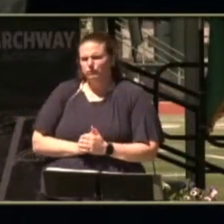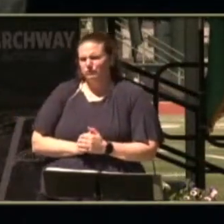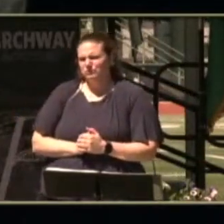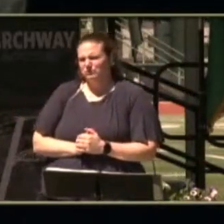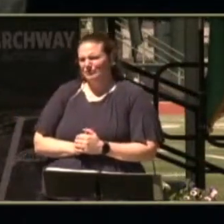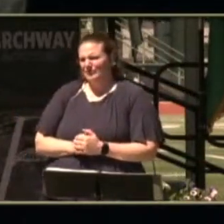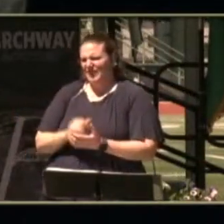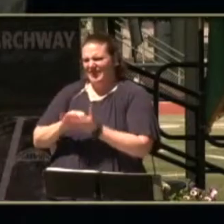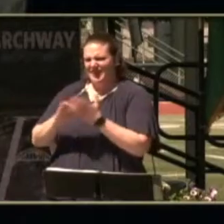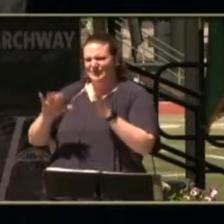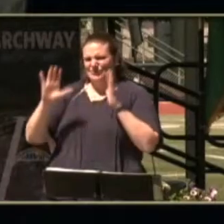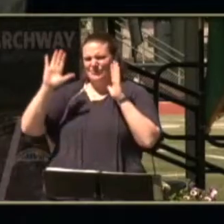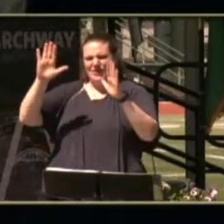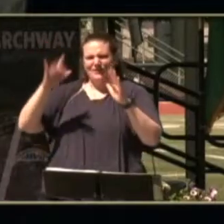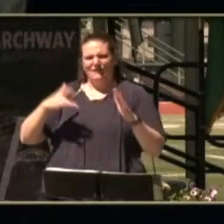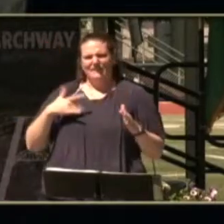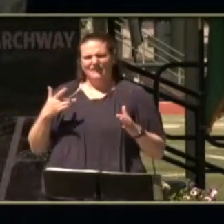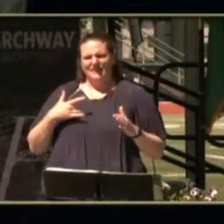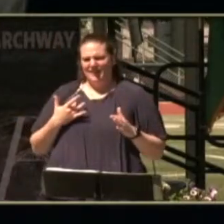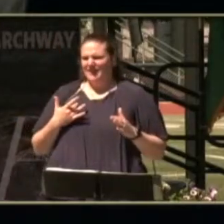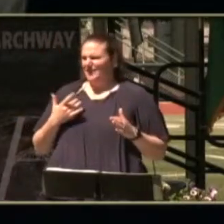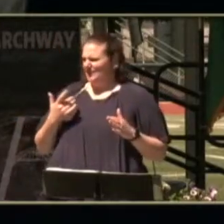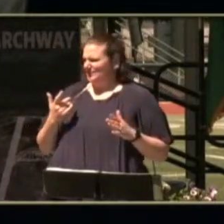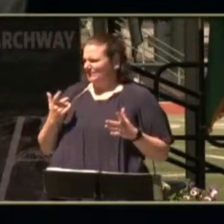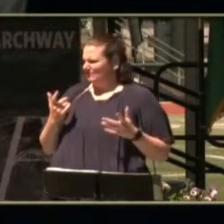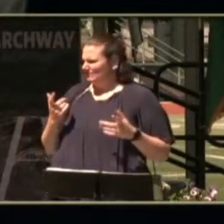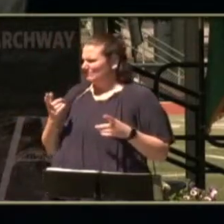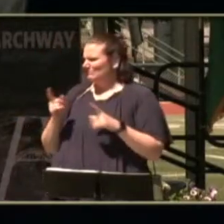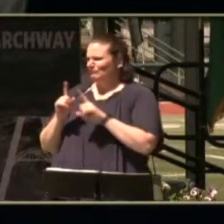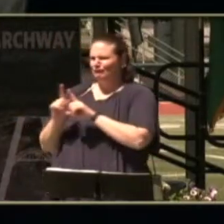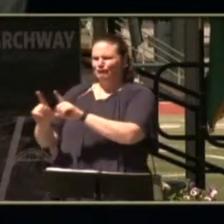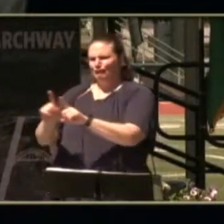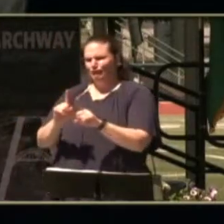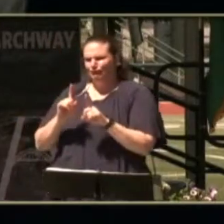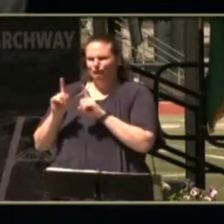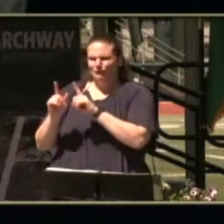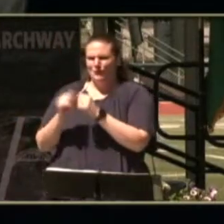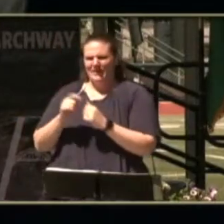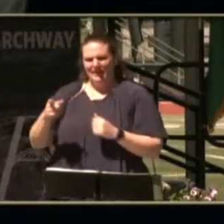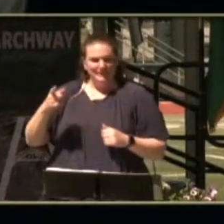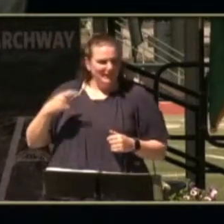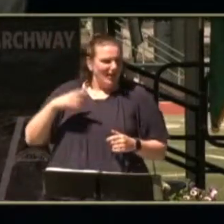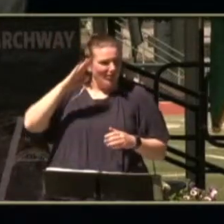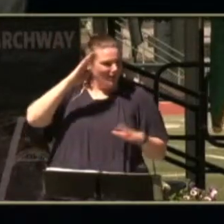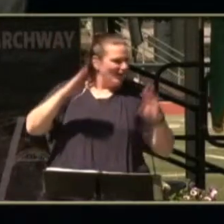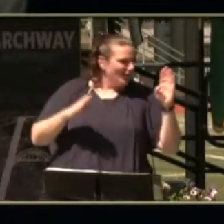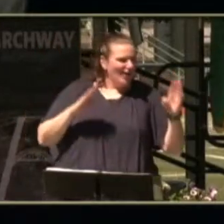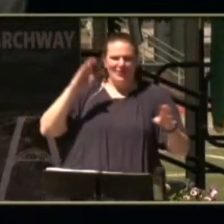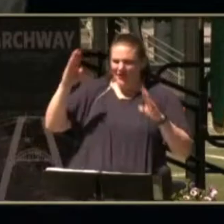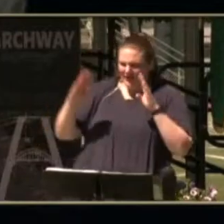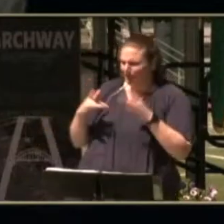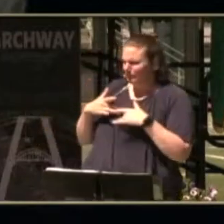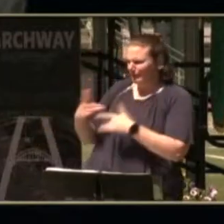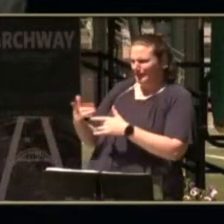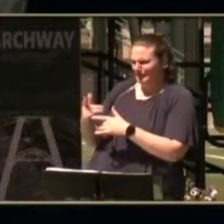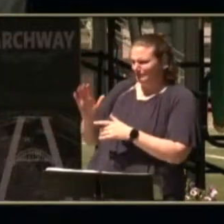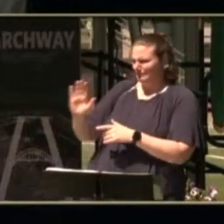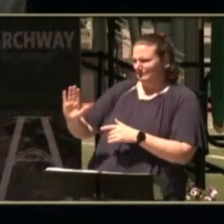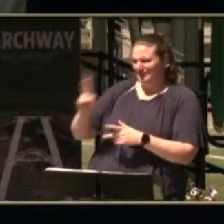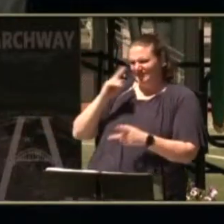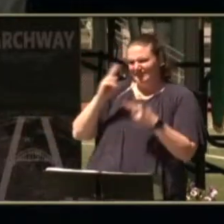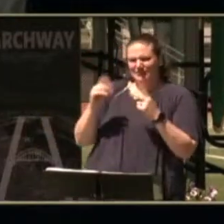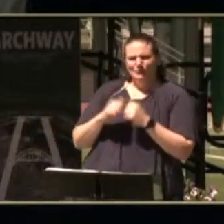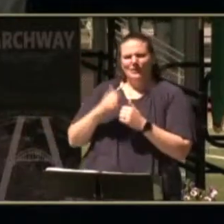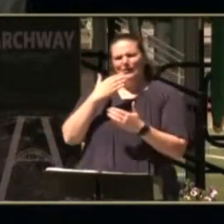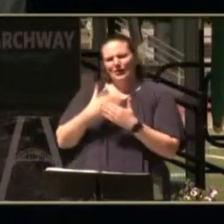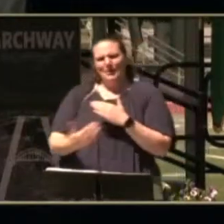just a wonderful feeling walking around with him and having him greet everyone he sees with a